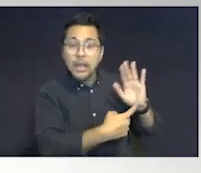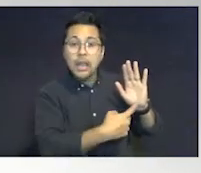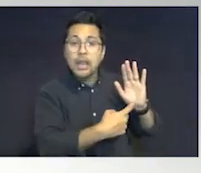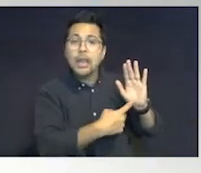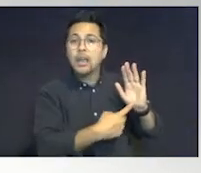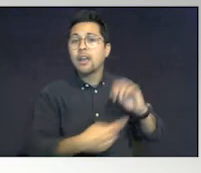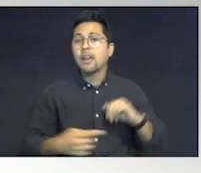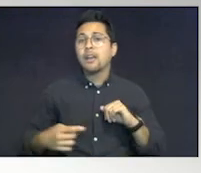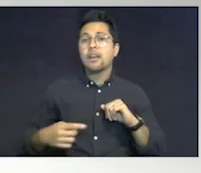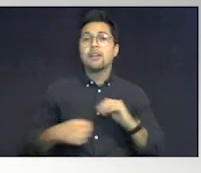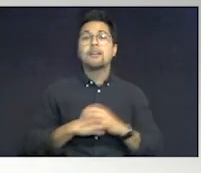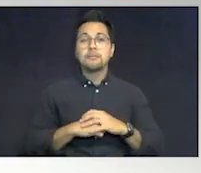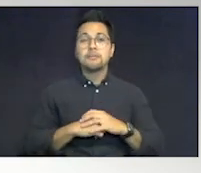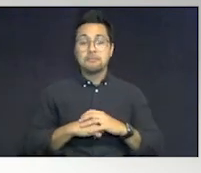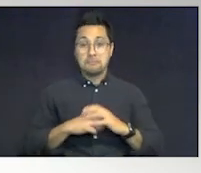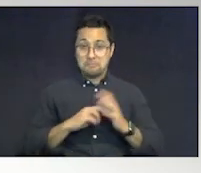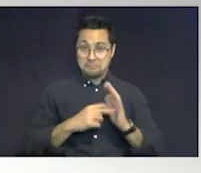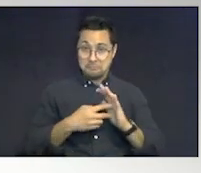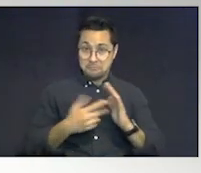the D designation,